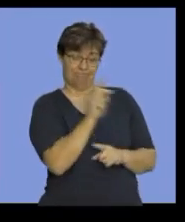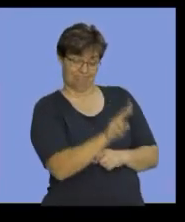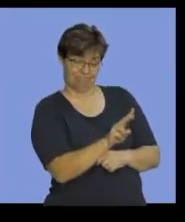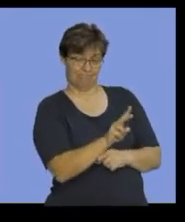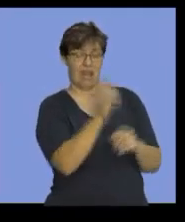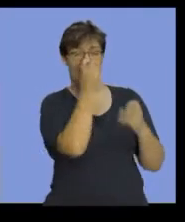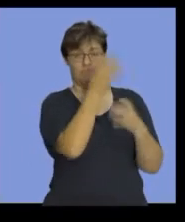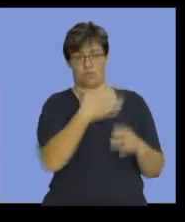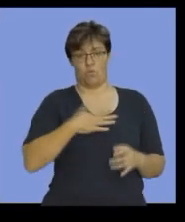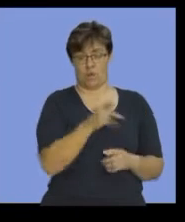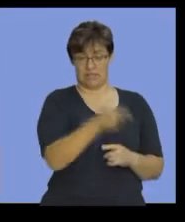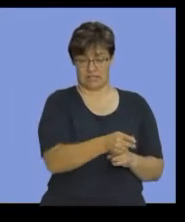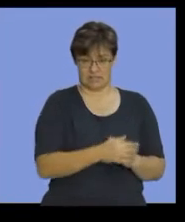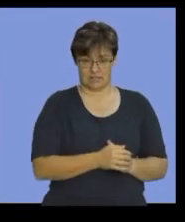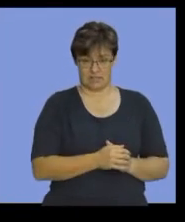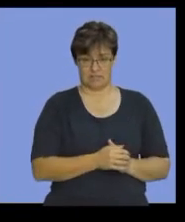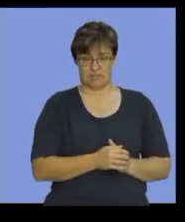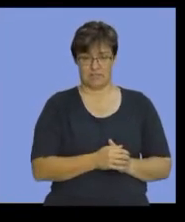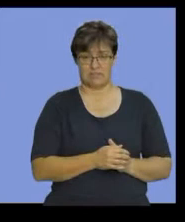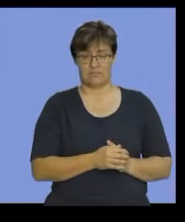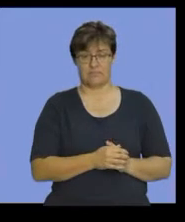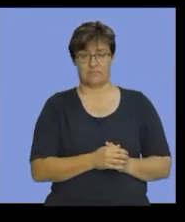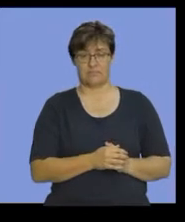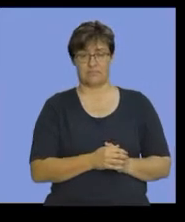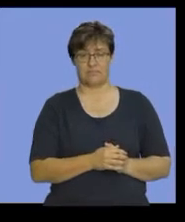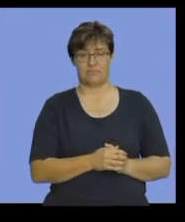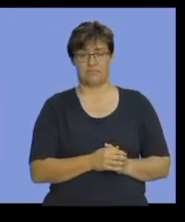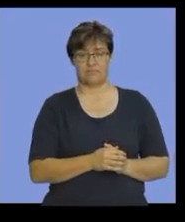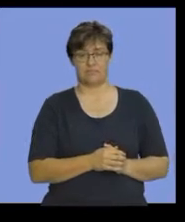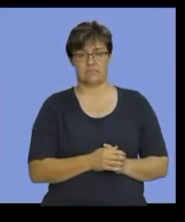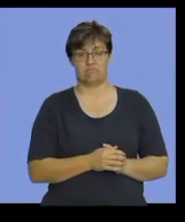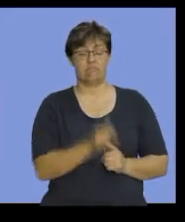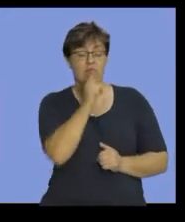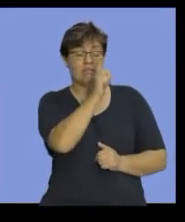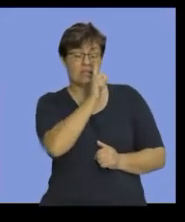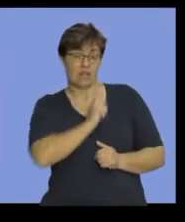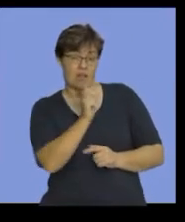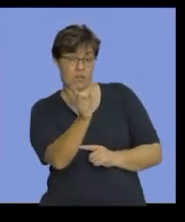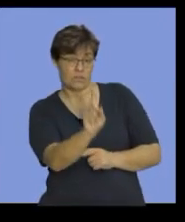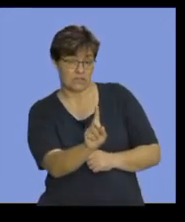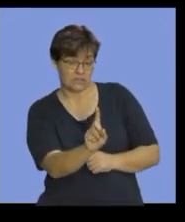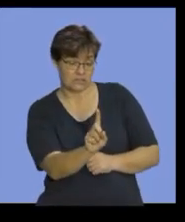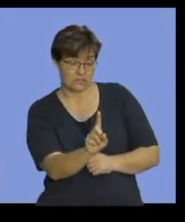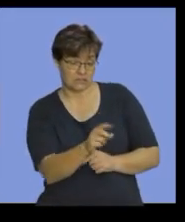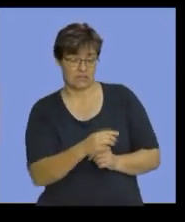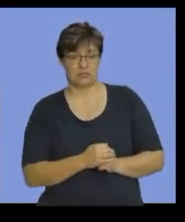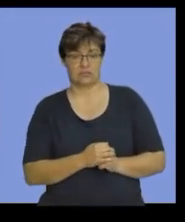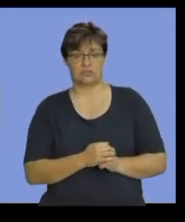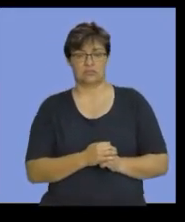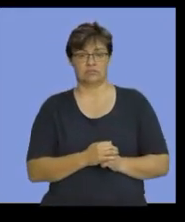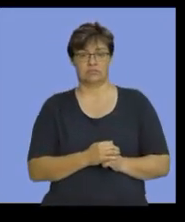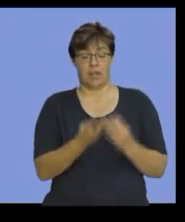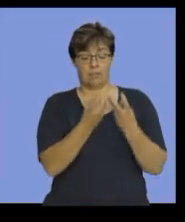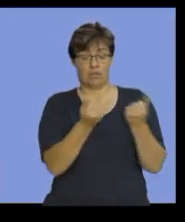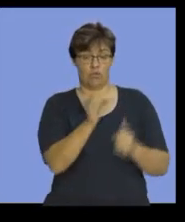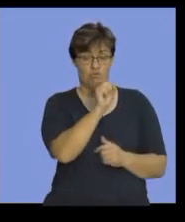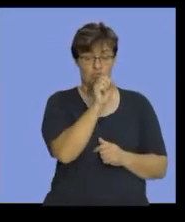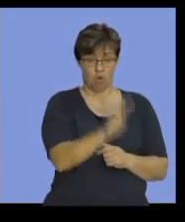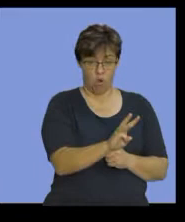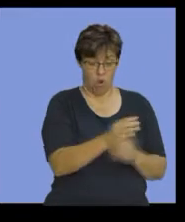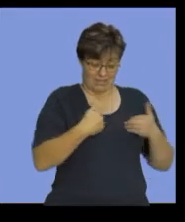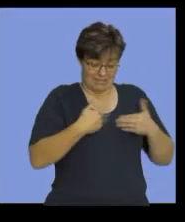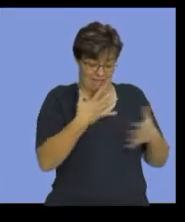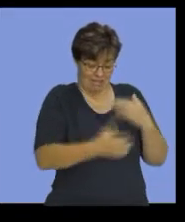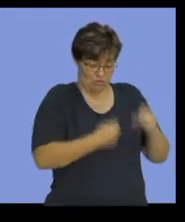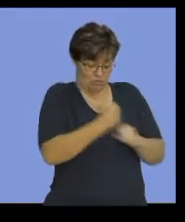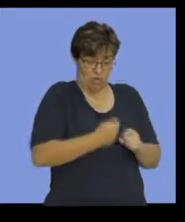information that we want here. there we go. We are told, one, the raw materials at the beginning of